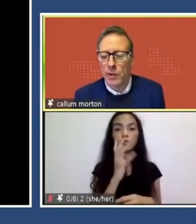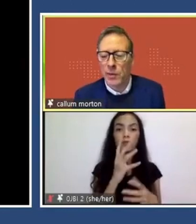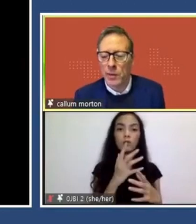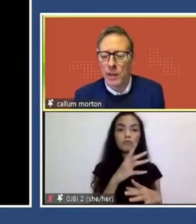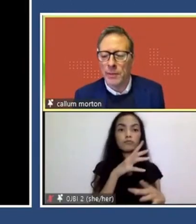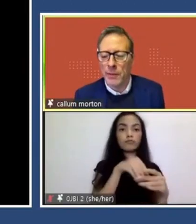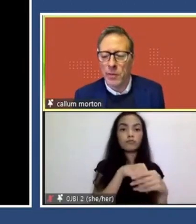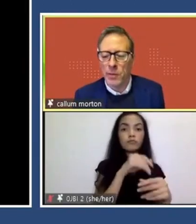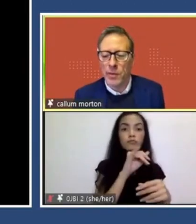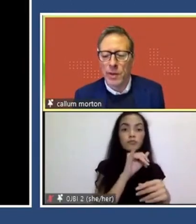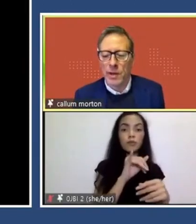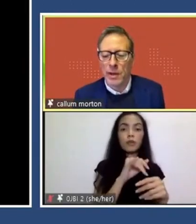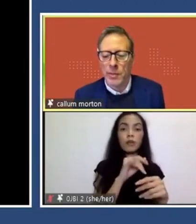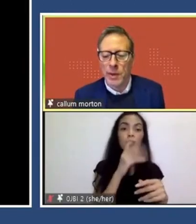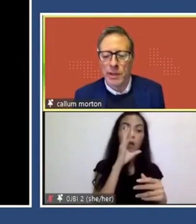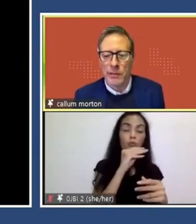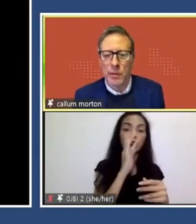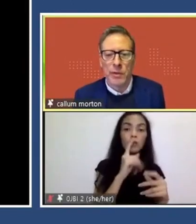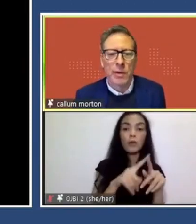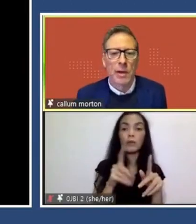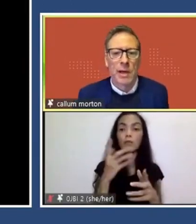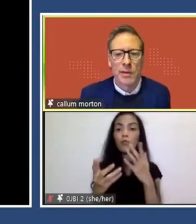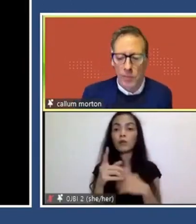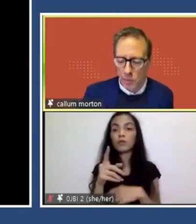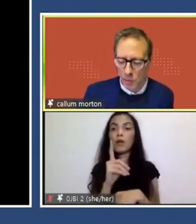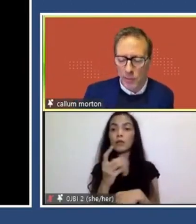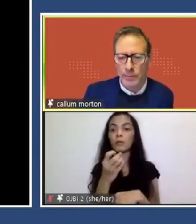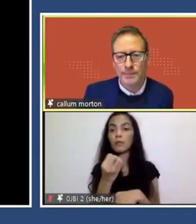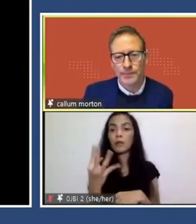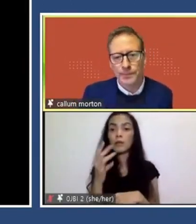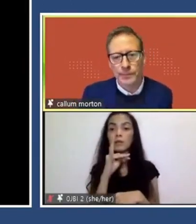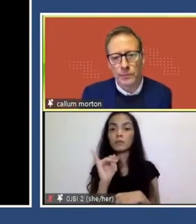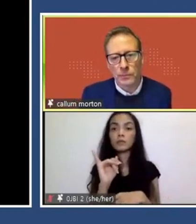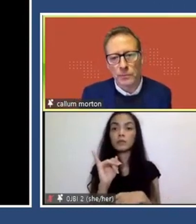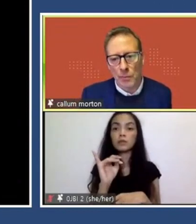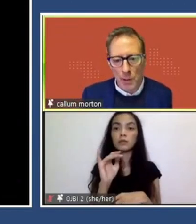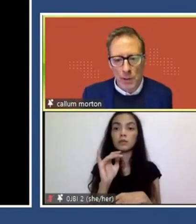speculative, although, of course, speculative works still works.